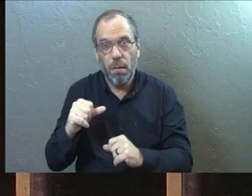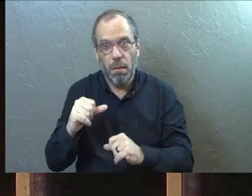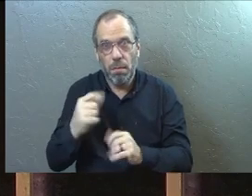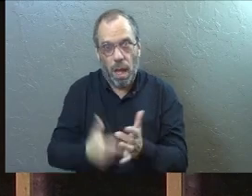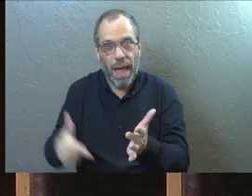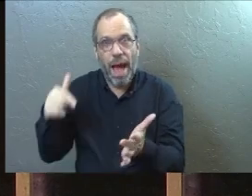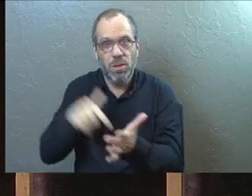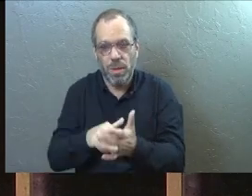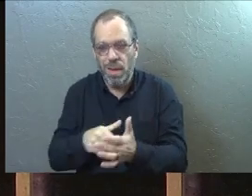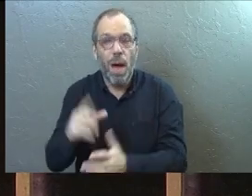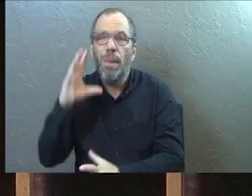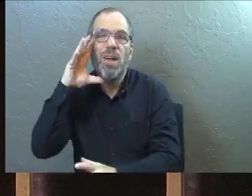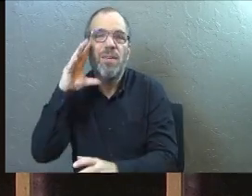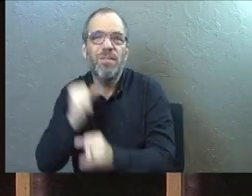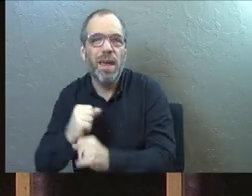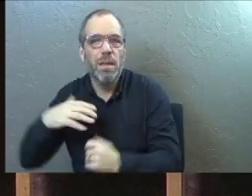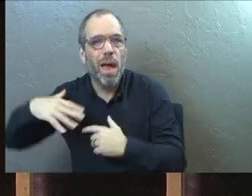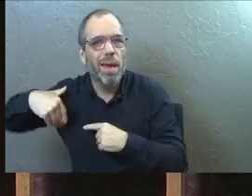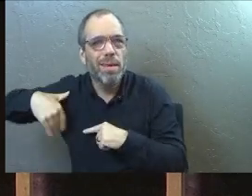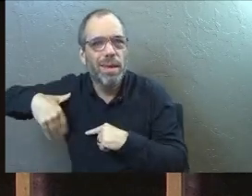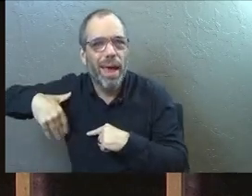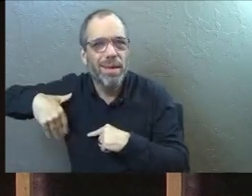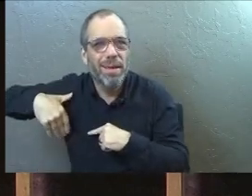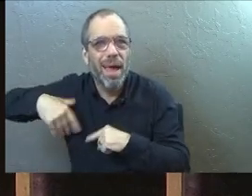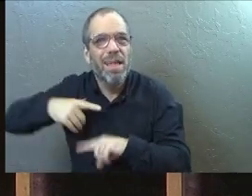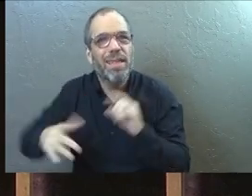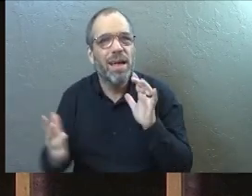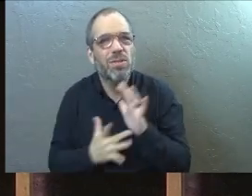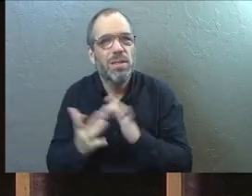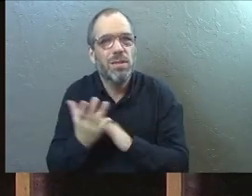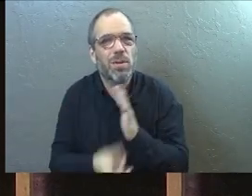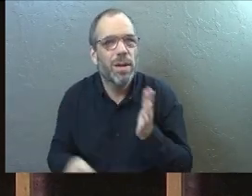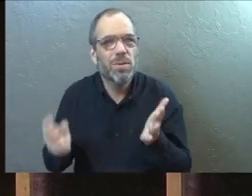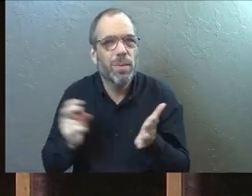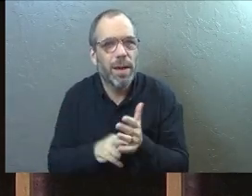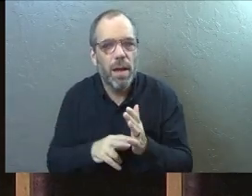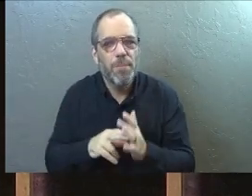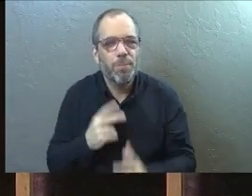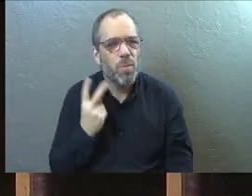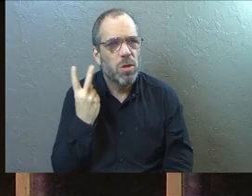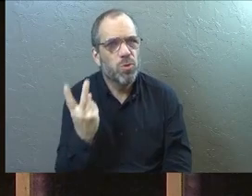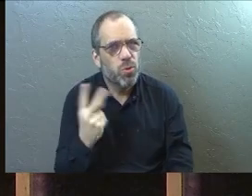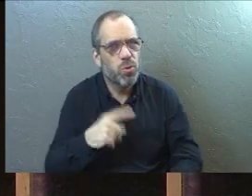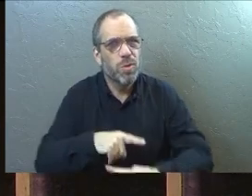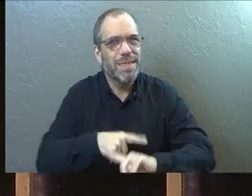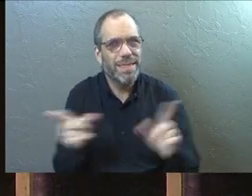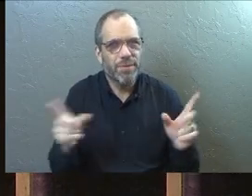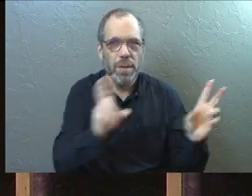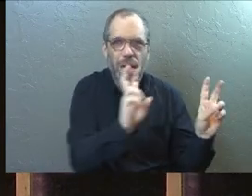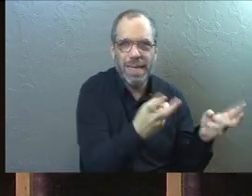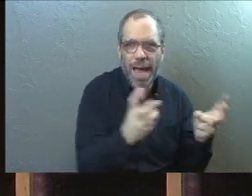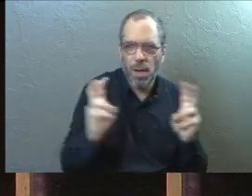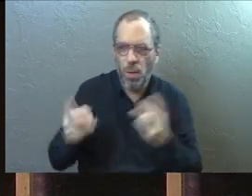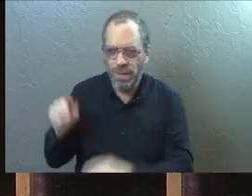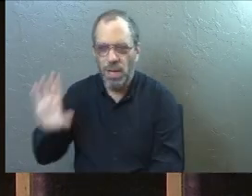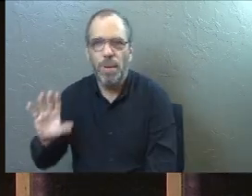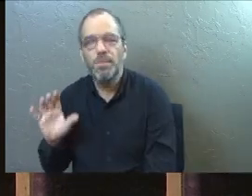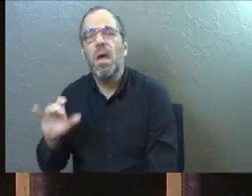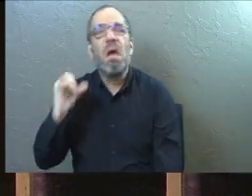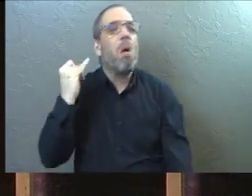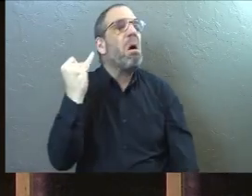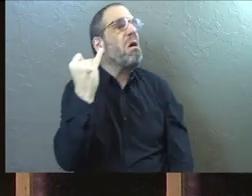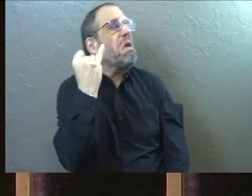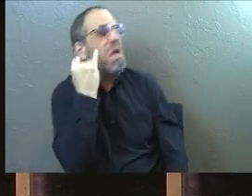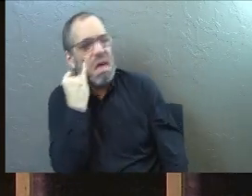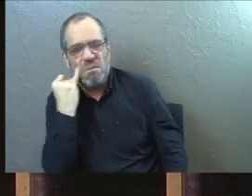She doesn't have faith yet that Jesus can resurrect. Those are two very different categories in her mind. If